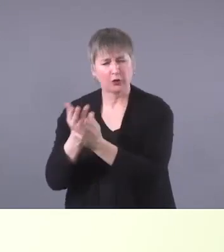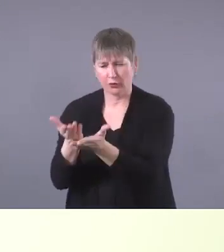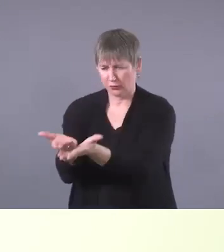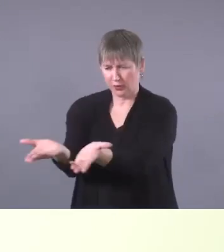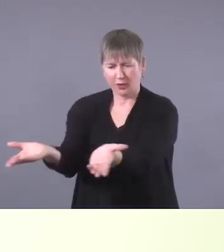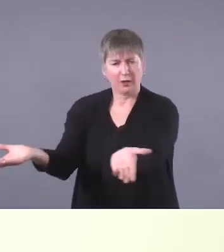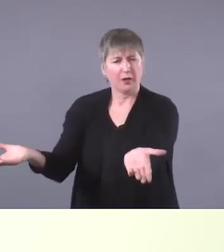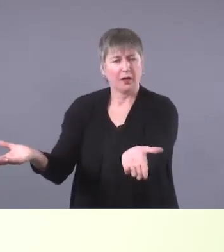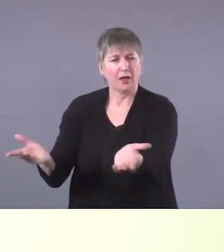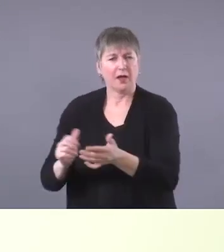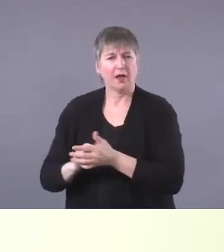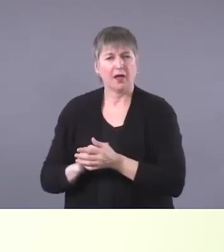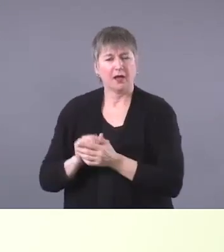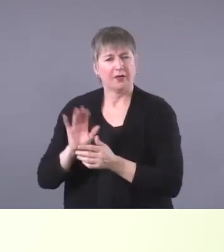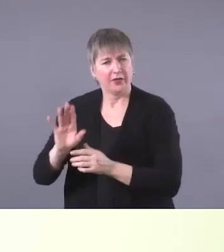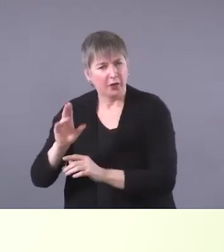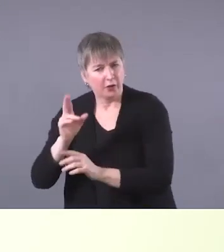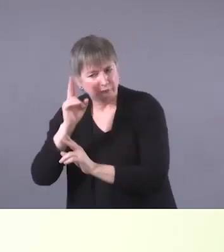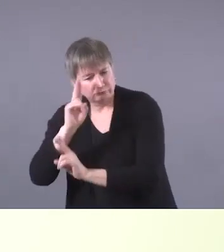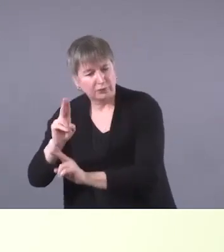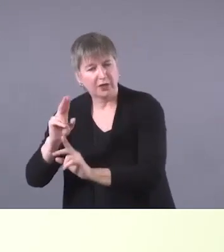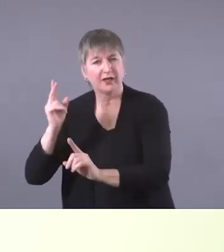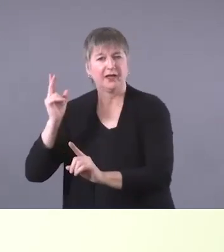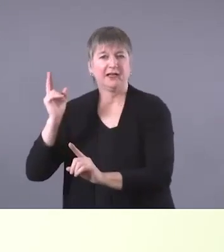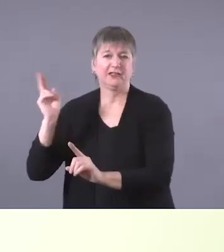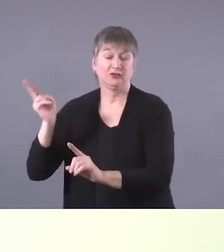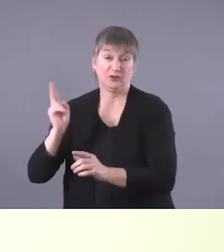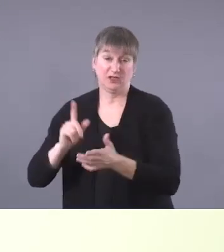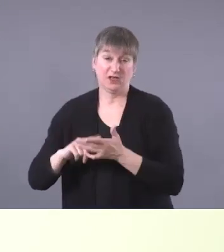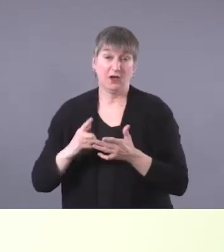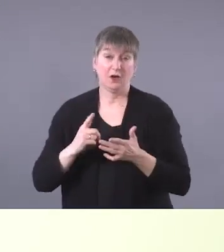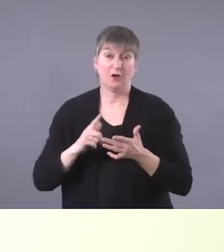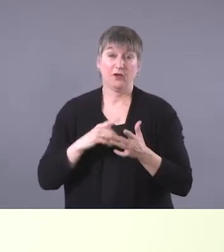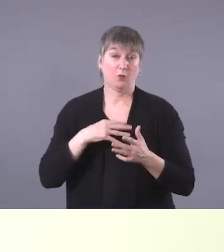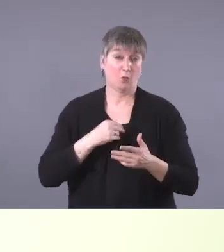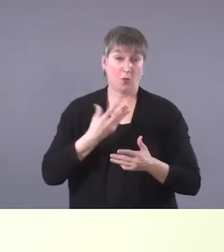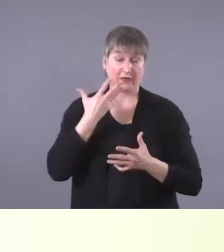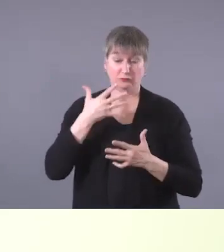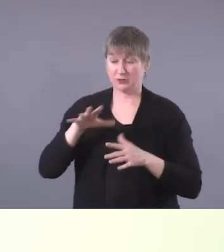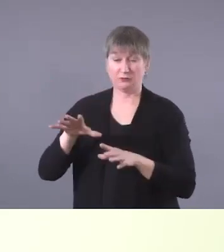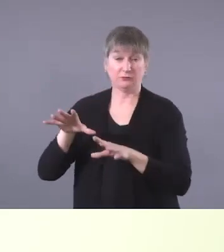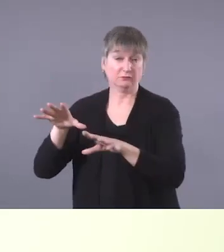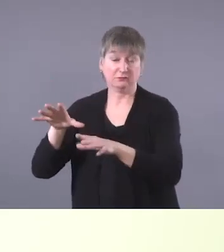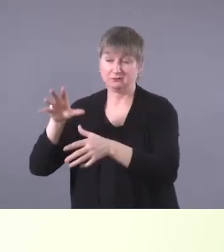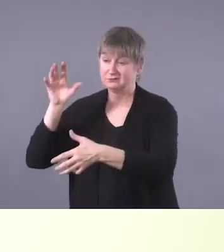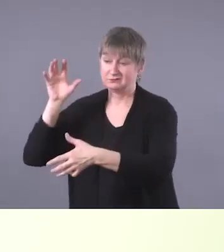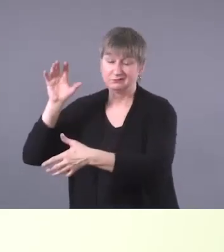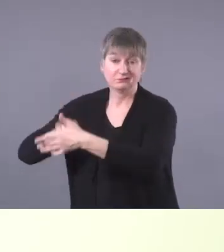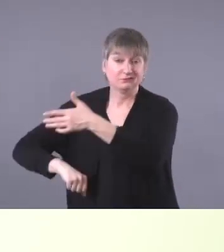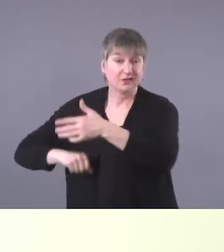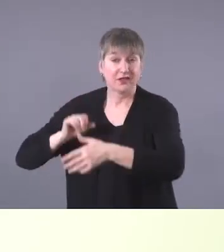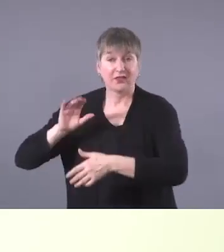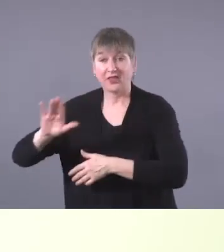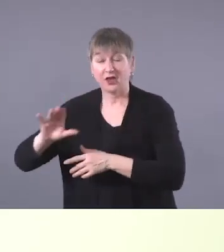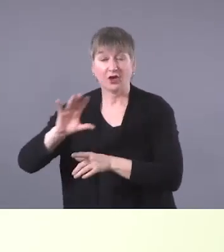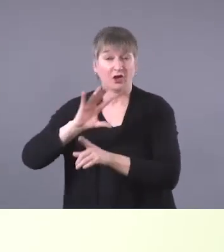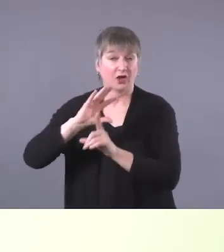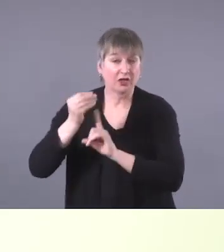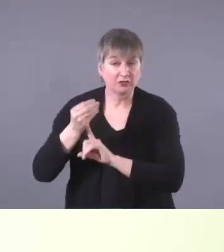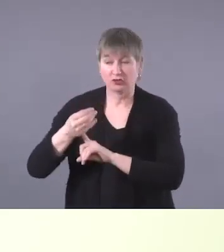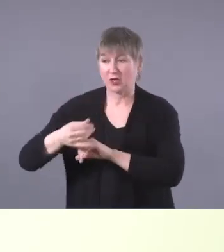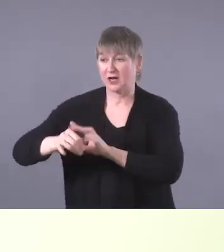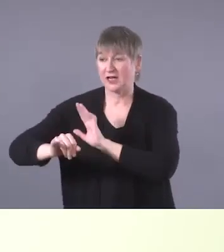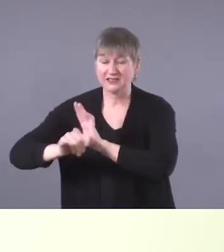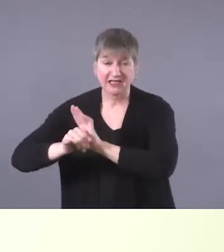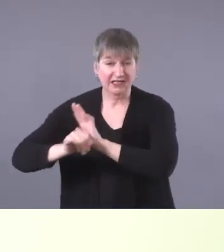from, uh, colonization, try to strip indigenous people of their identity, culture, and language, and we can contribute to the healing